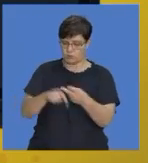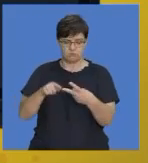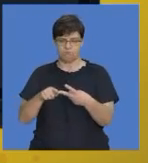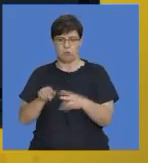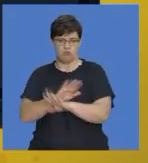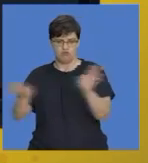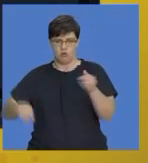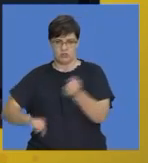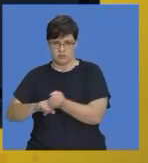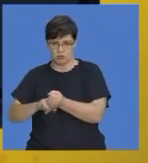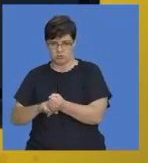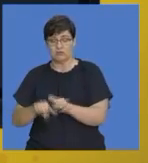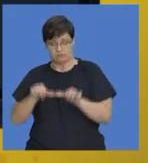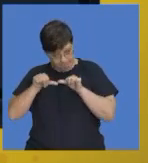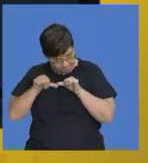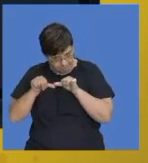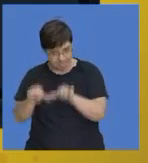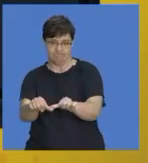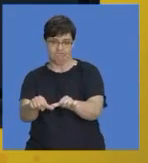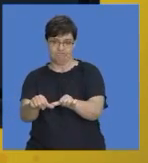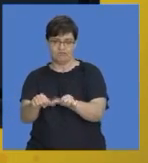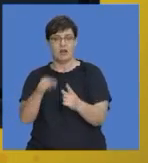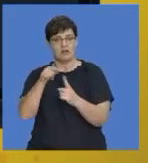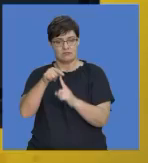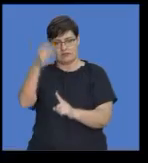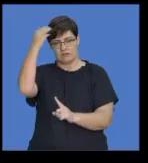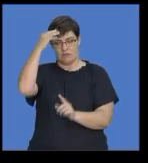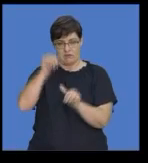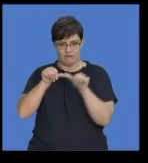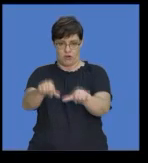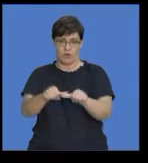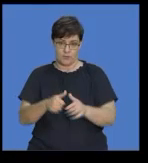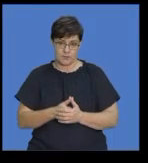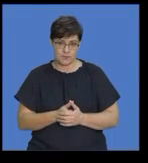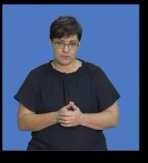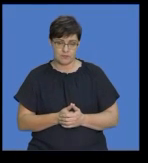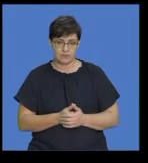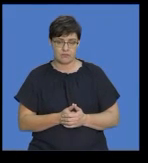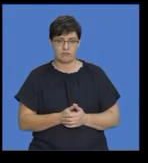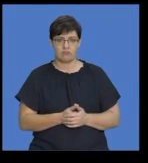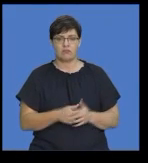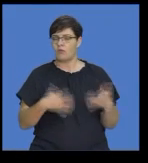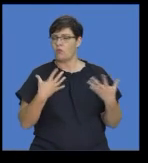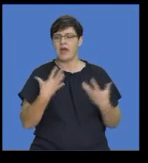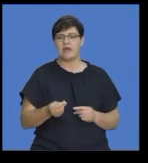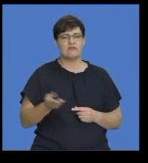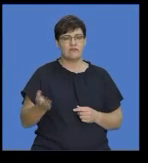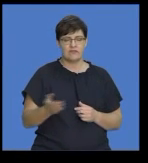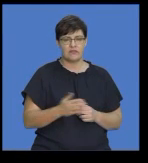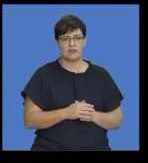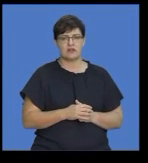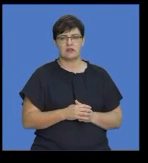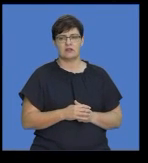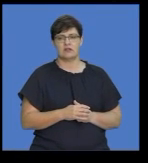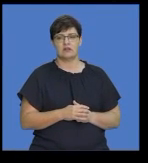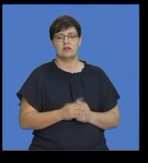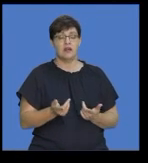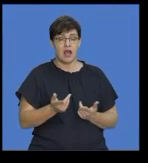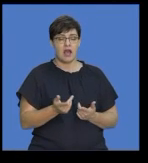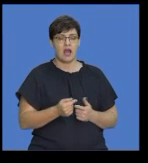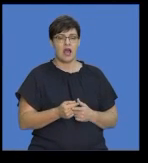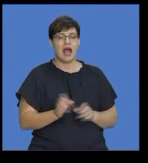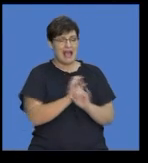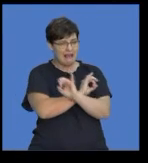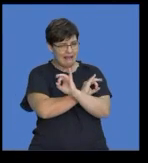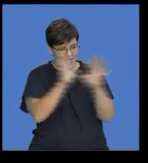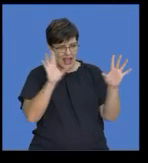consistent with that mindset. Okay, so let's quickly look at what we have here. So, it attempts to clearly present a strong